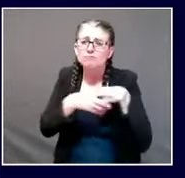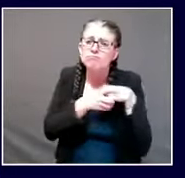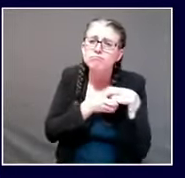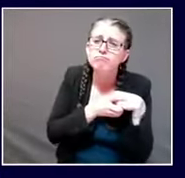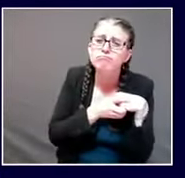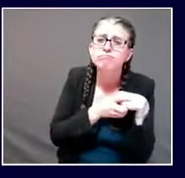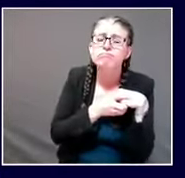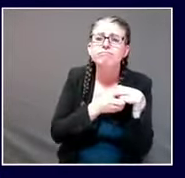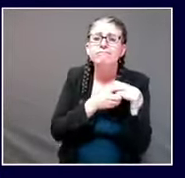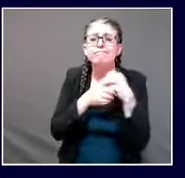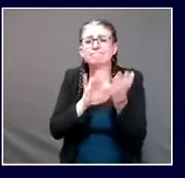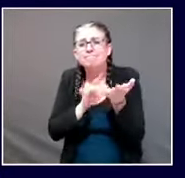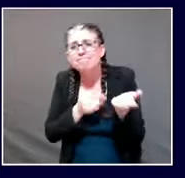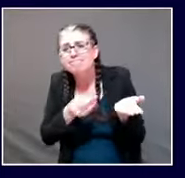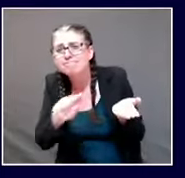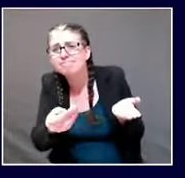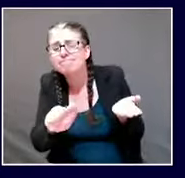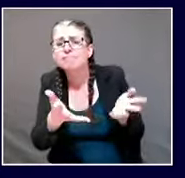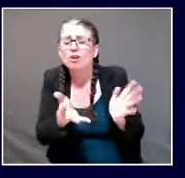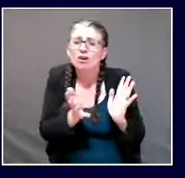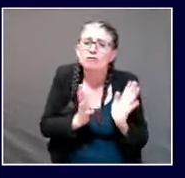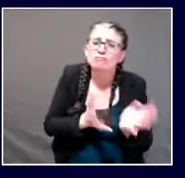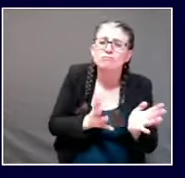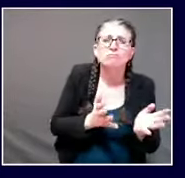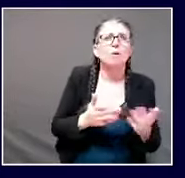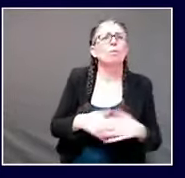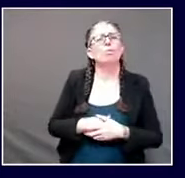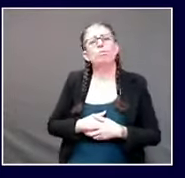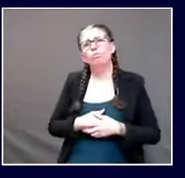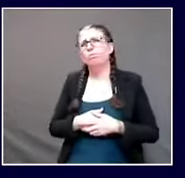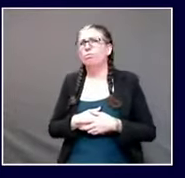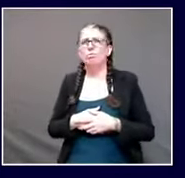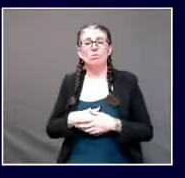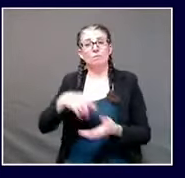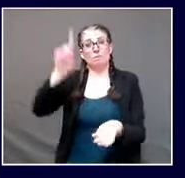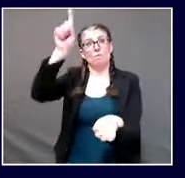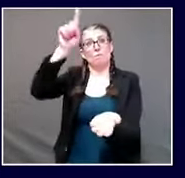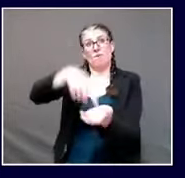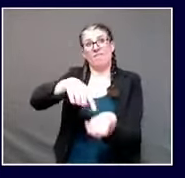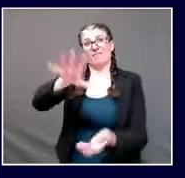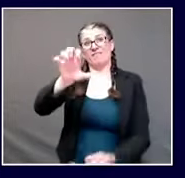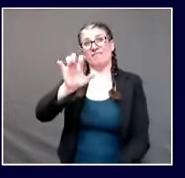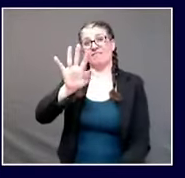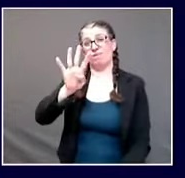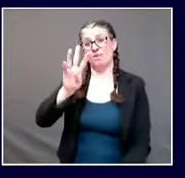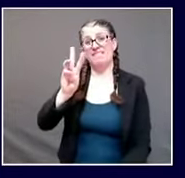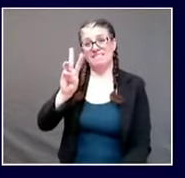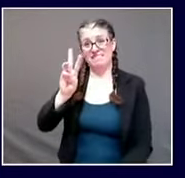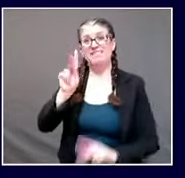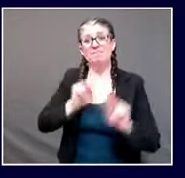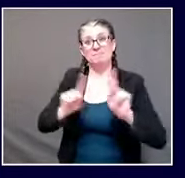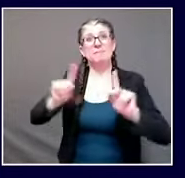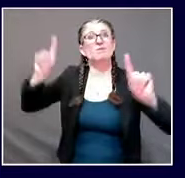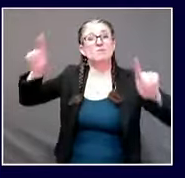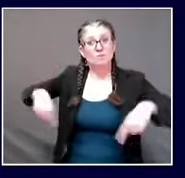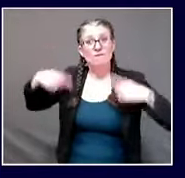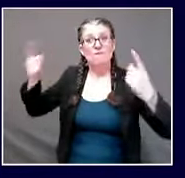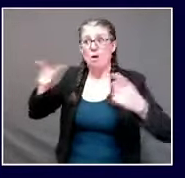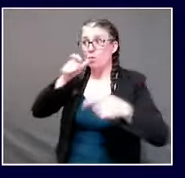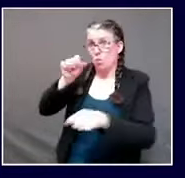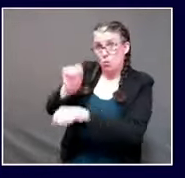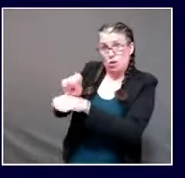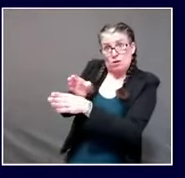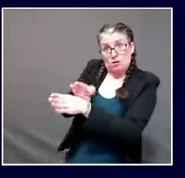,546 health care workers have been diagnosed with COVID-19. Some are